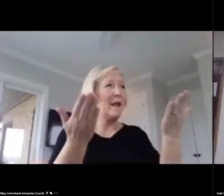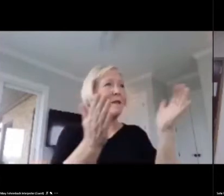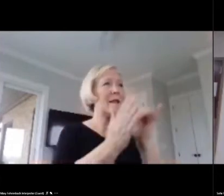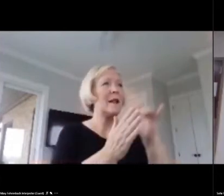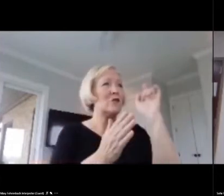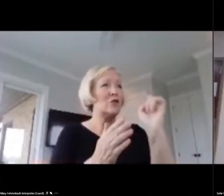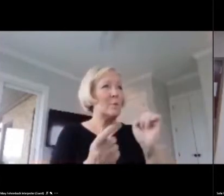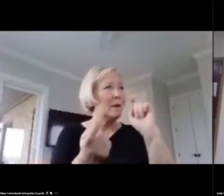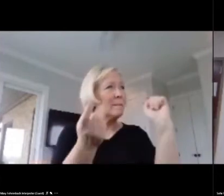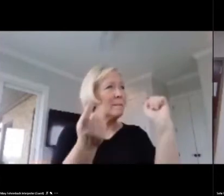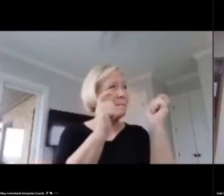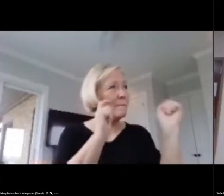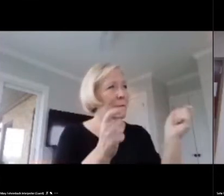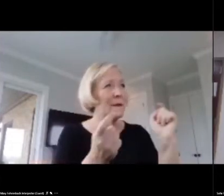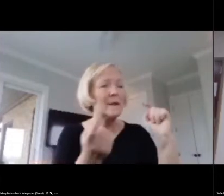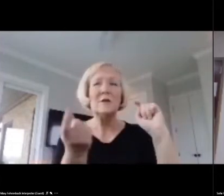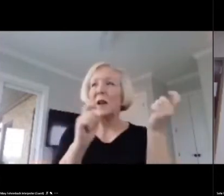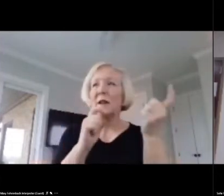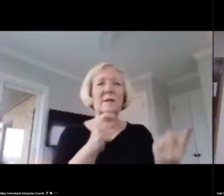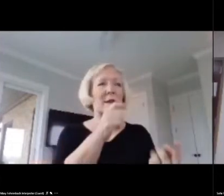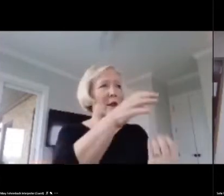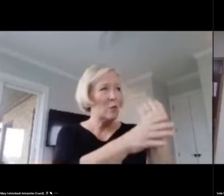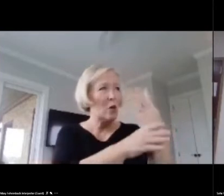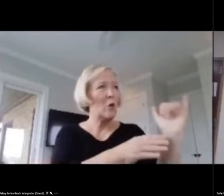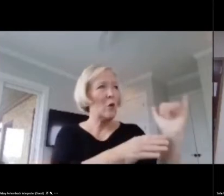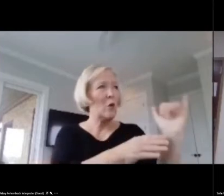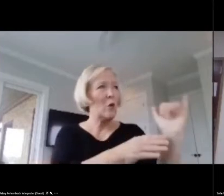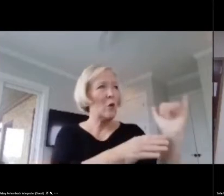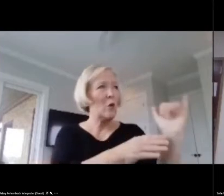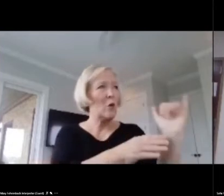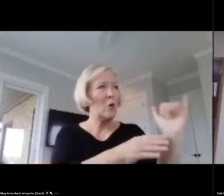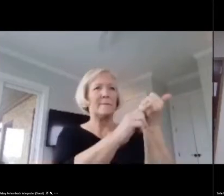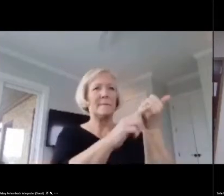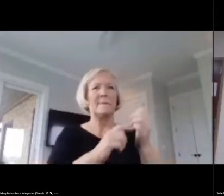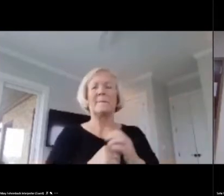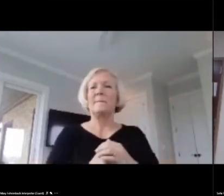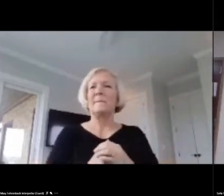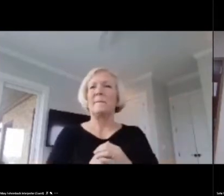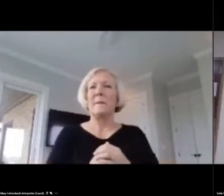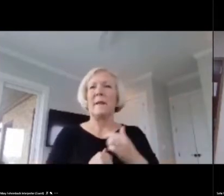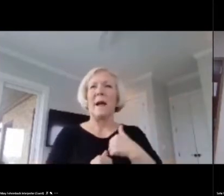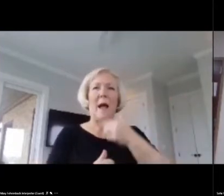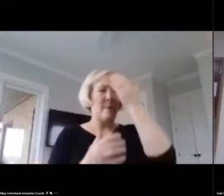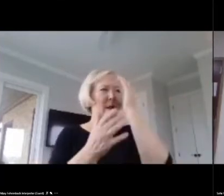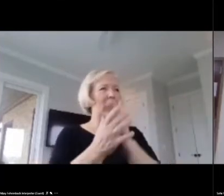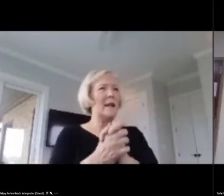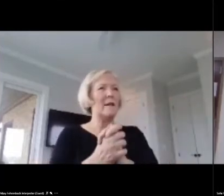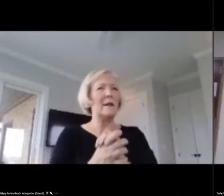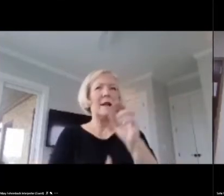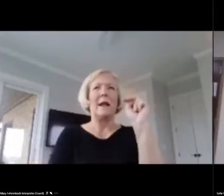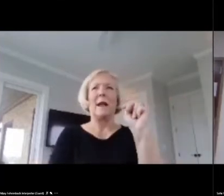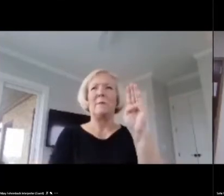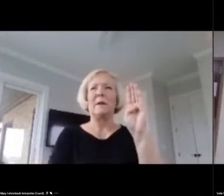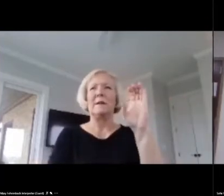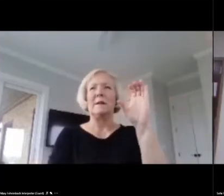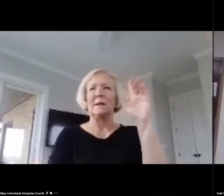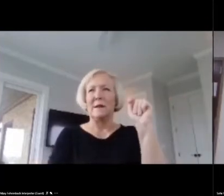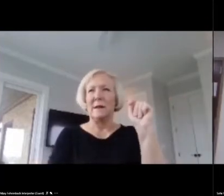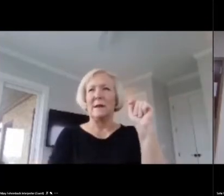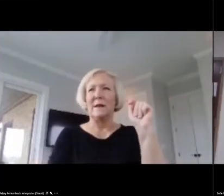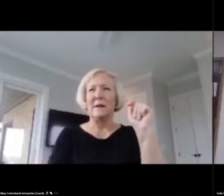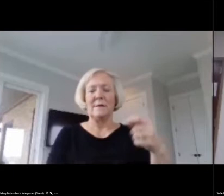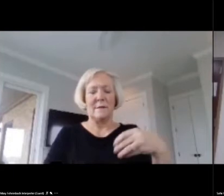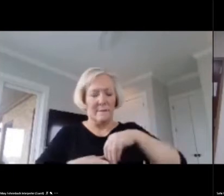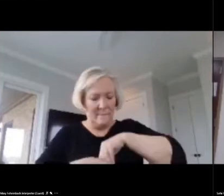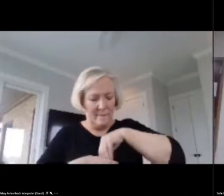molded and shaped as they grow as teachers. I believe that MBCTs inherently embody